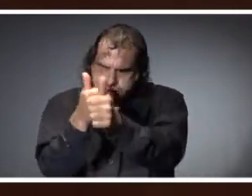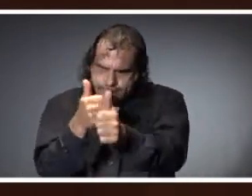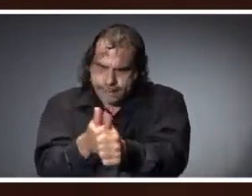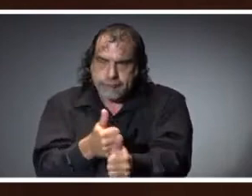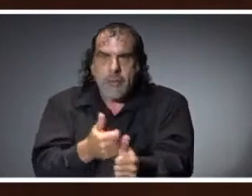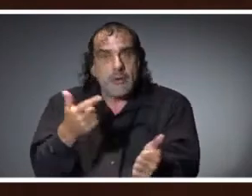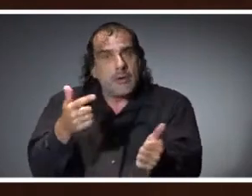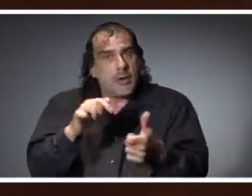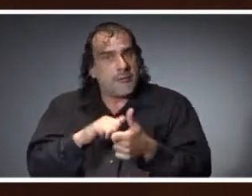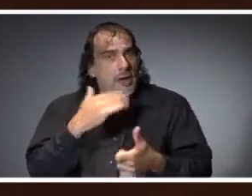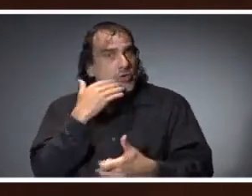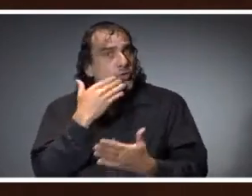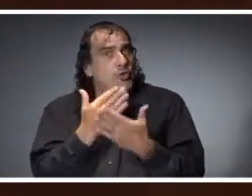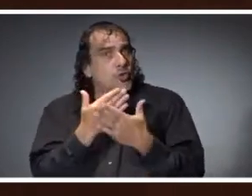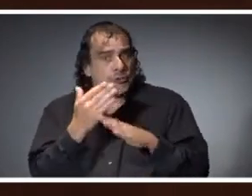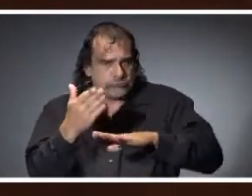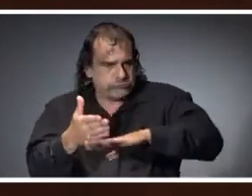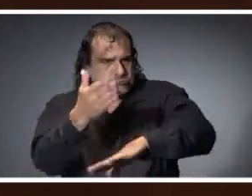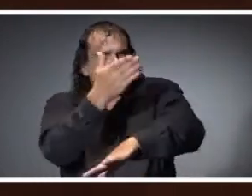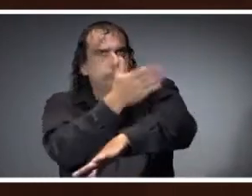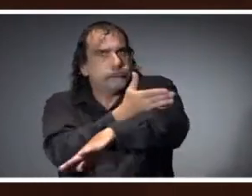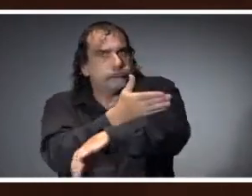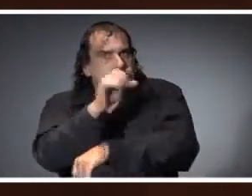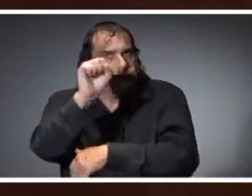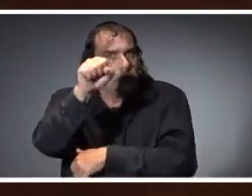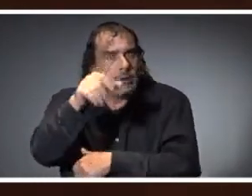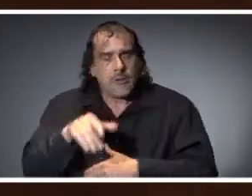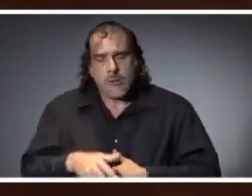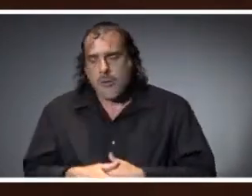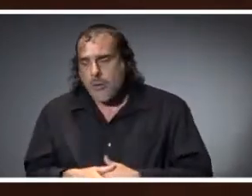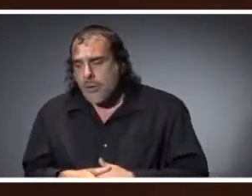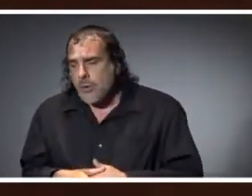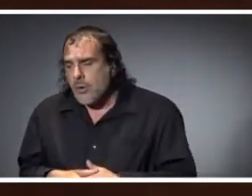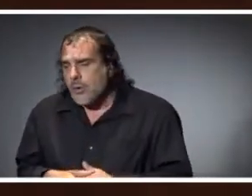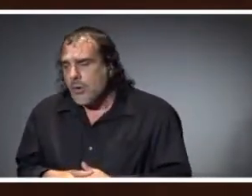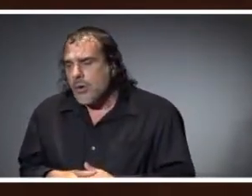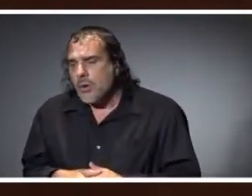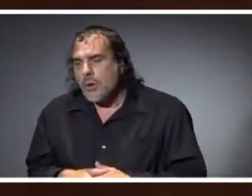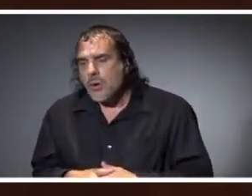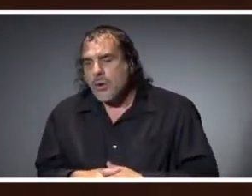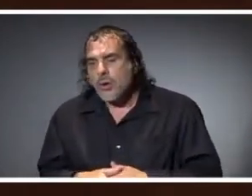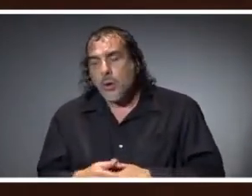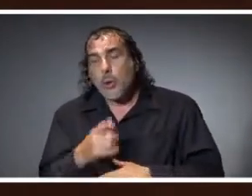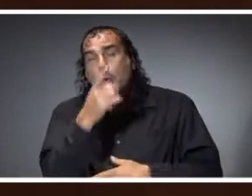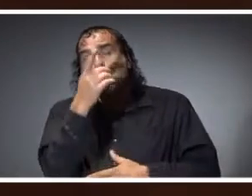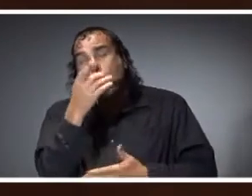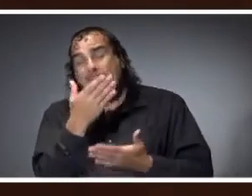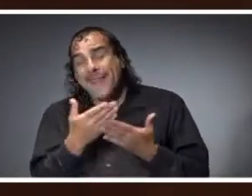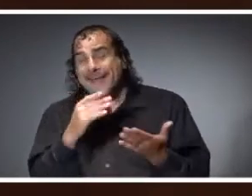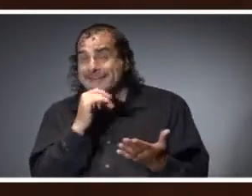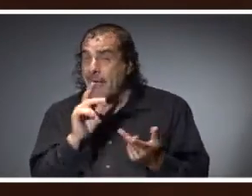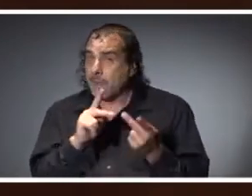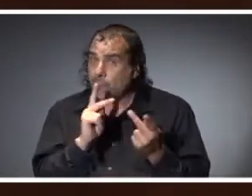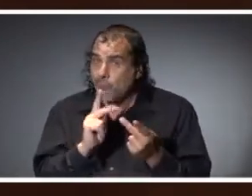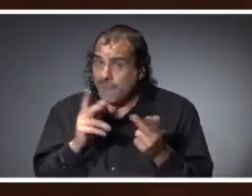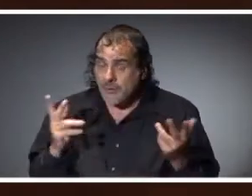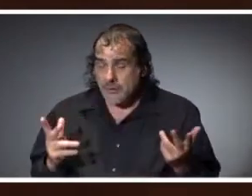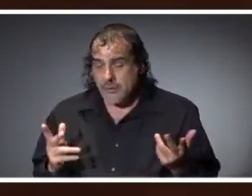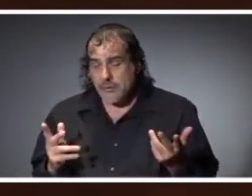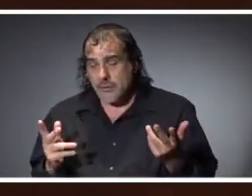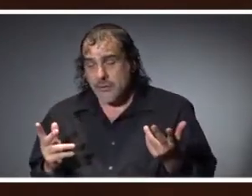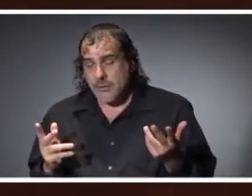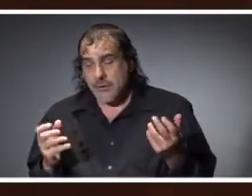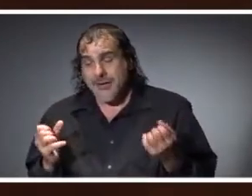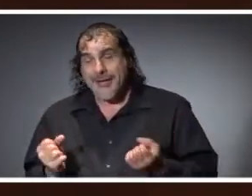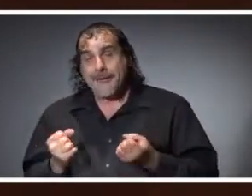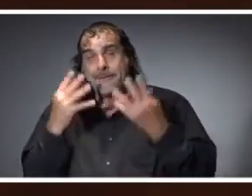we're making progress with that. One of the sort of unencouraging things is the fact that many of